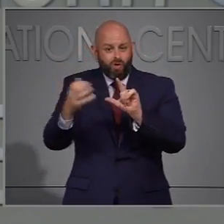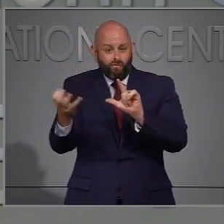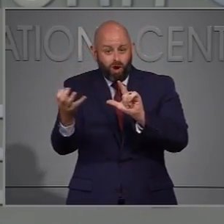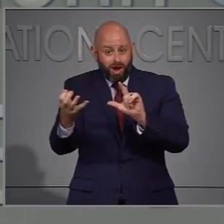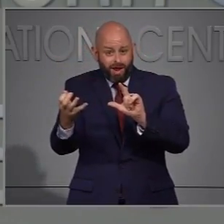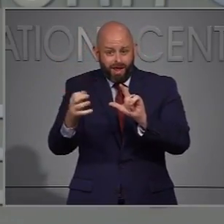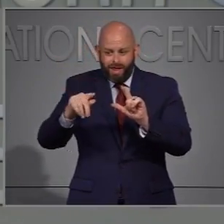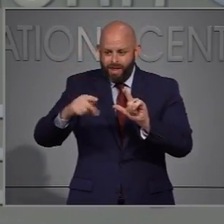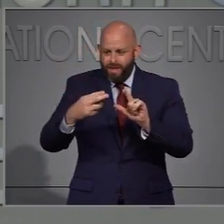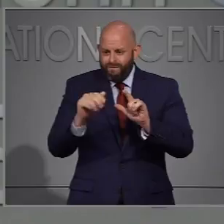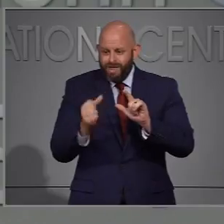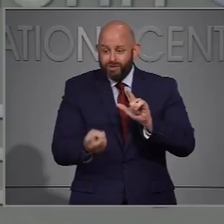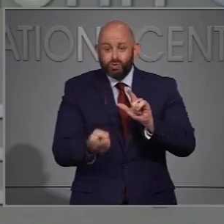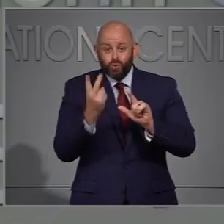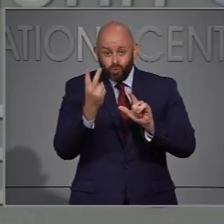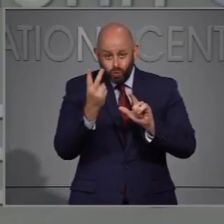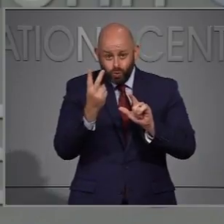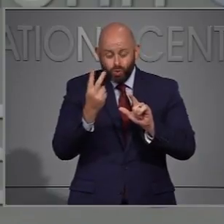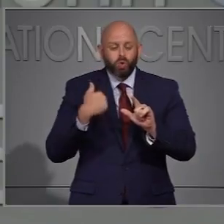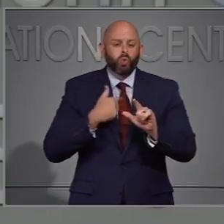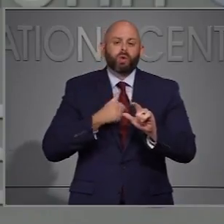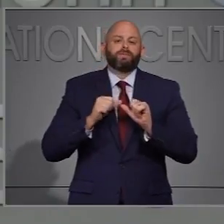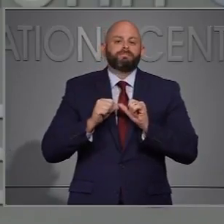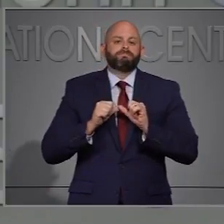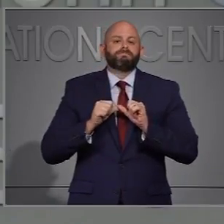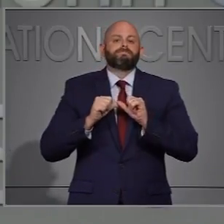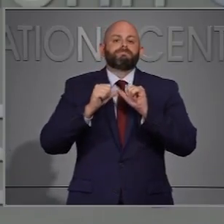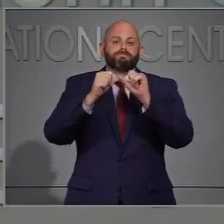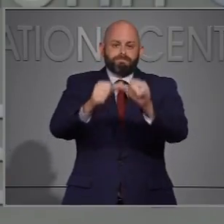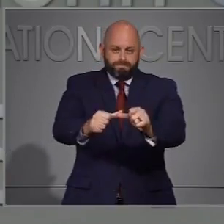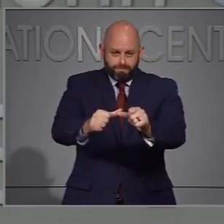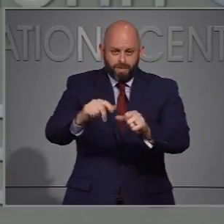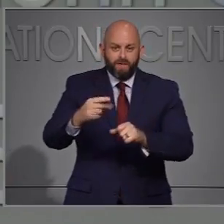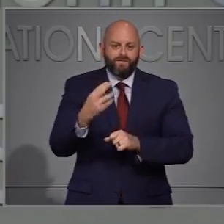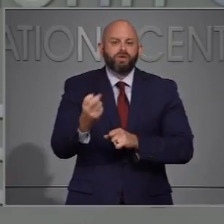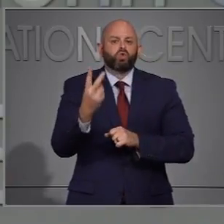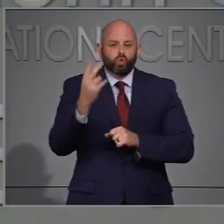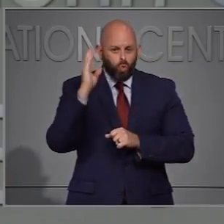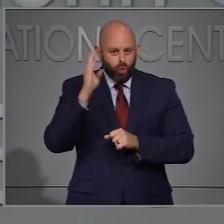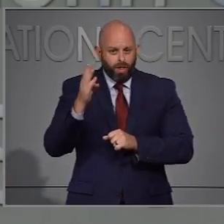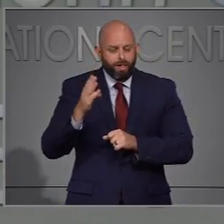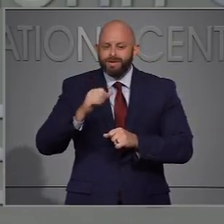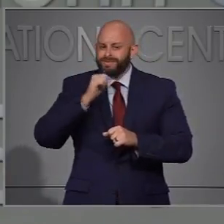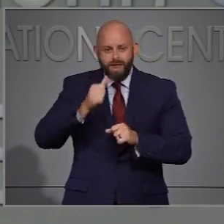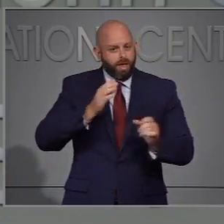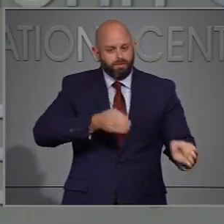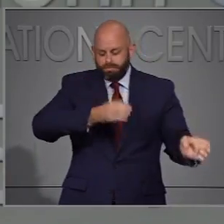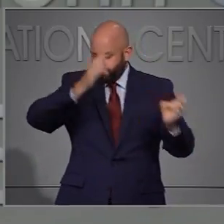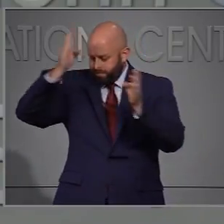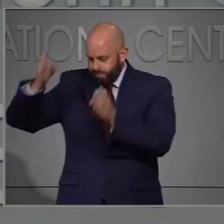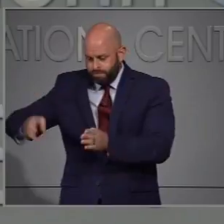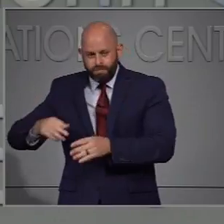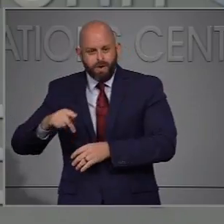Carolina will continue to stay paused in Safer at Home Phase 2 for three weeks.